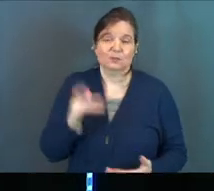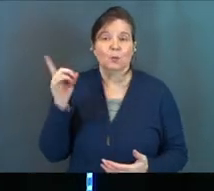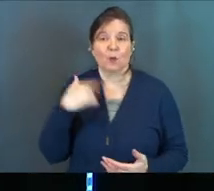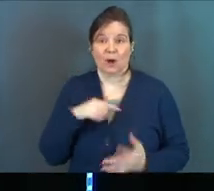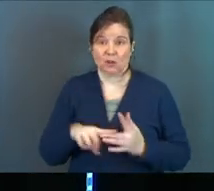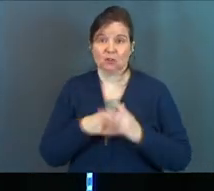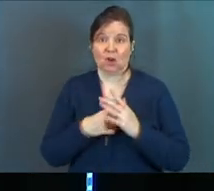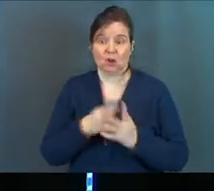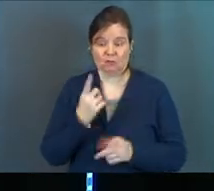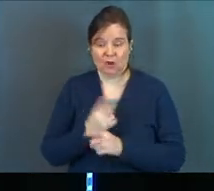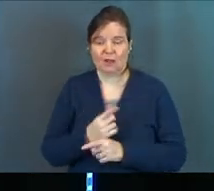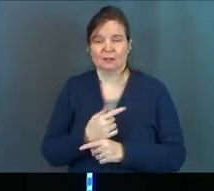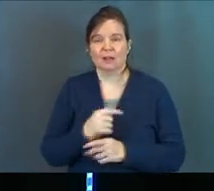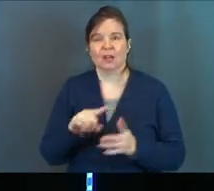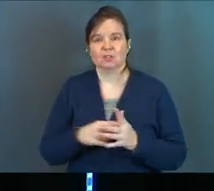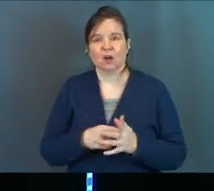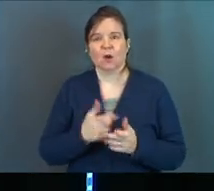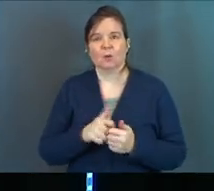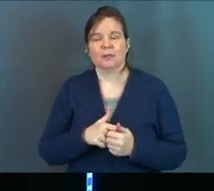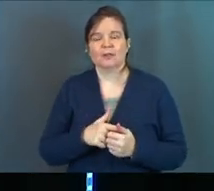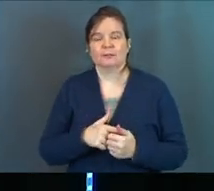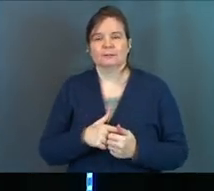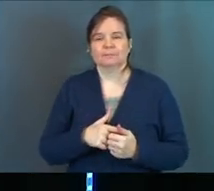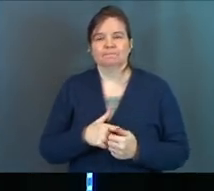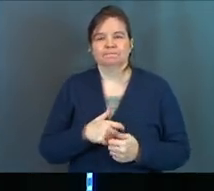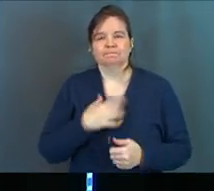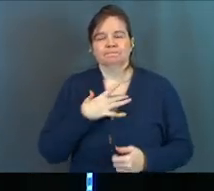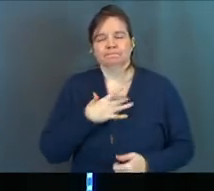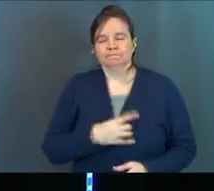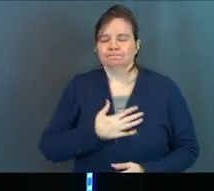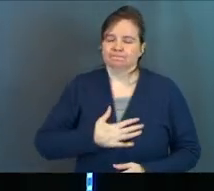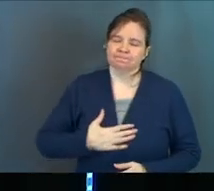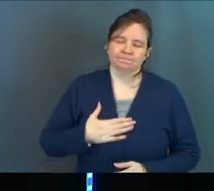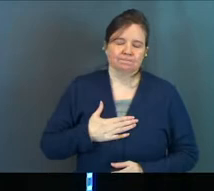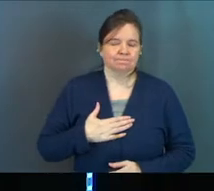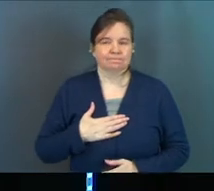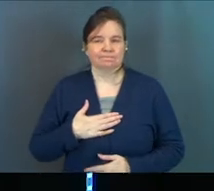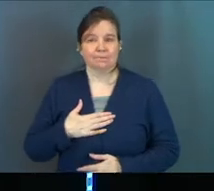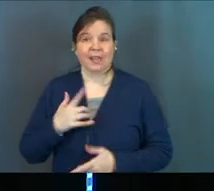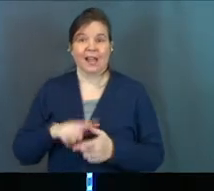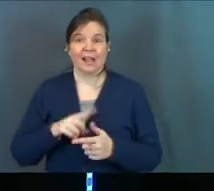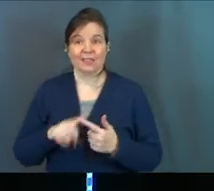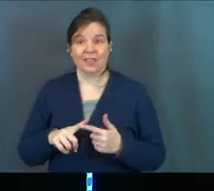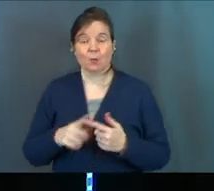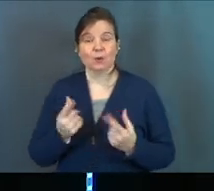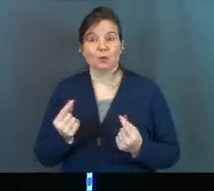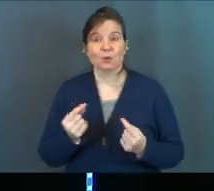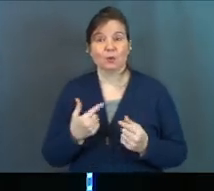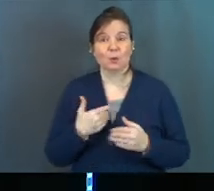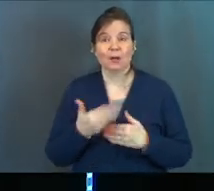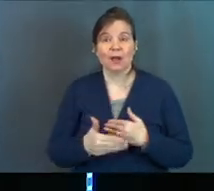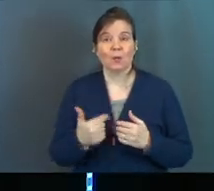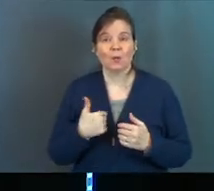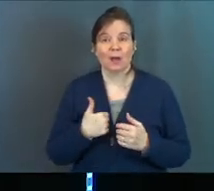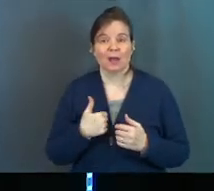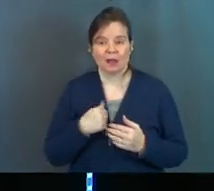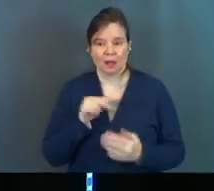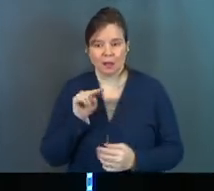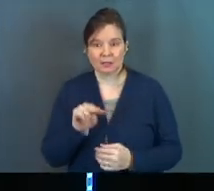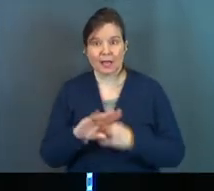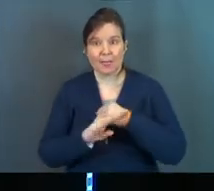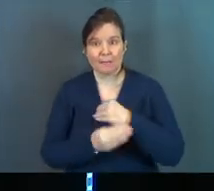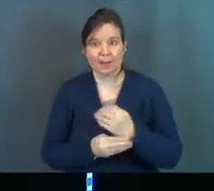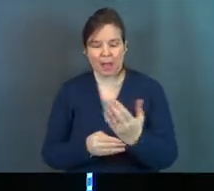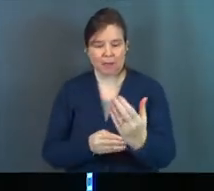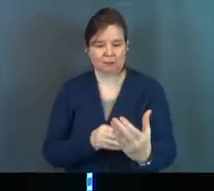that's where I start, right? Like I start with the desire that is in me. And then what do I do next? Well, I stare